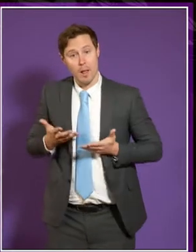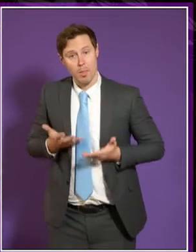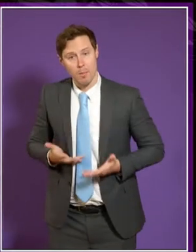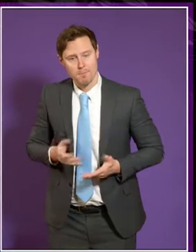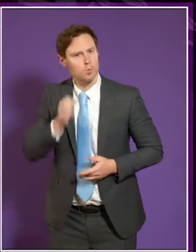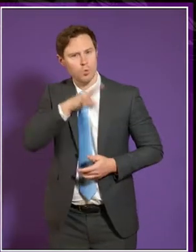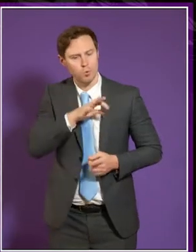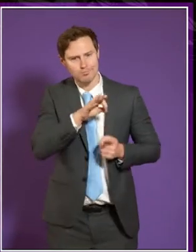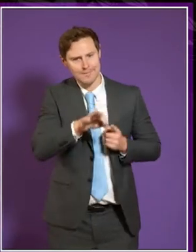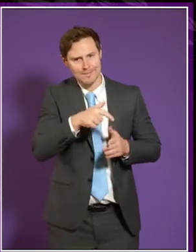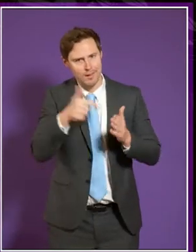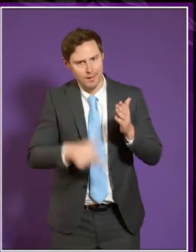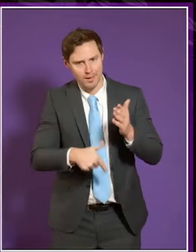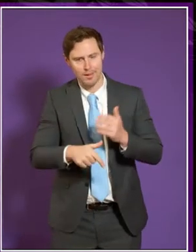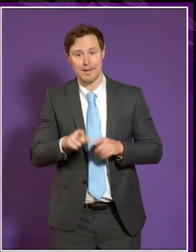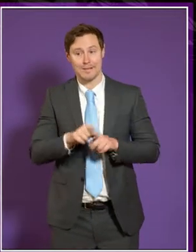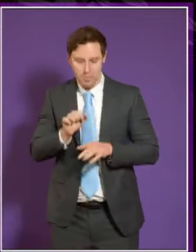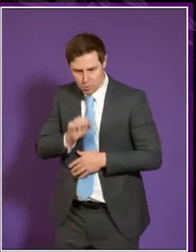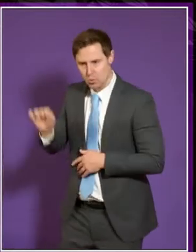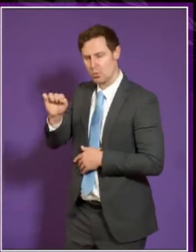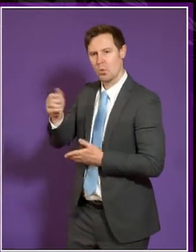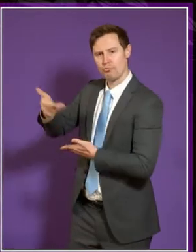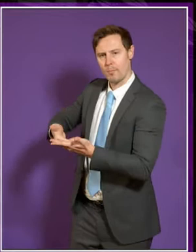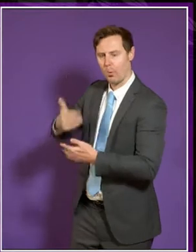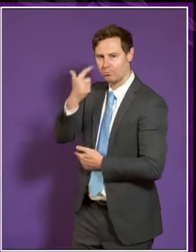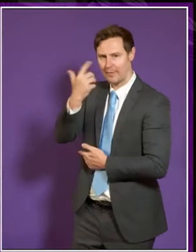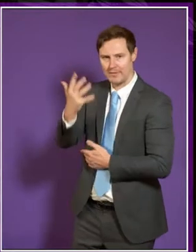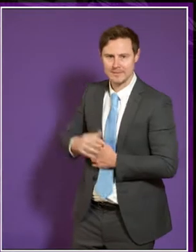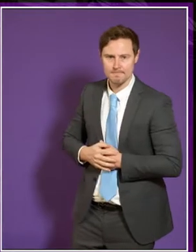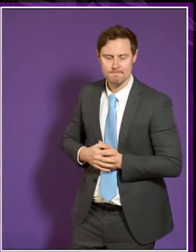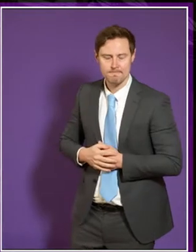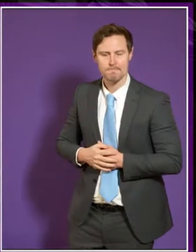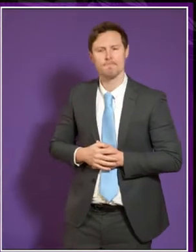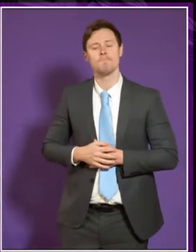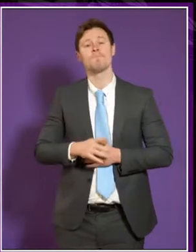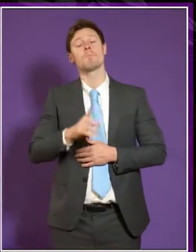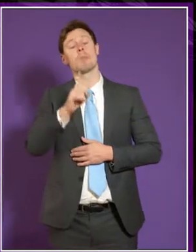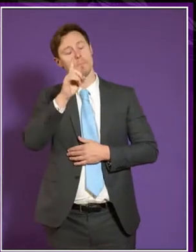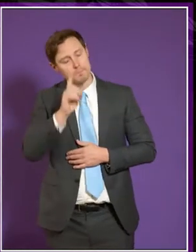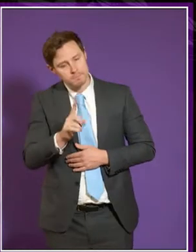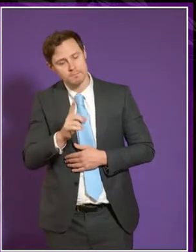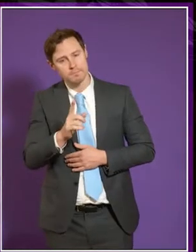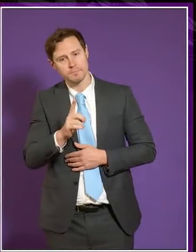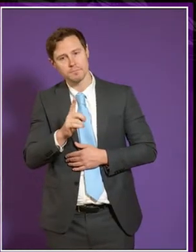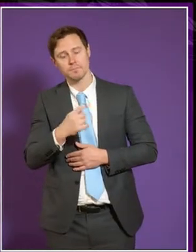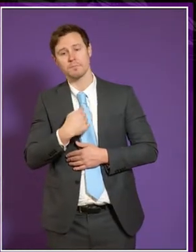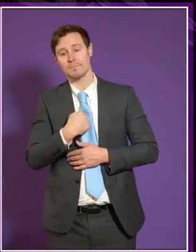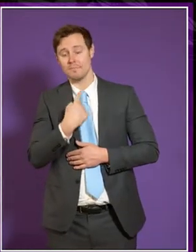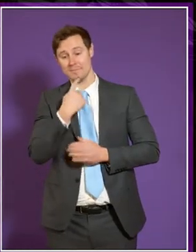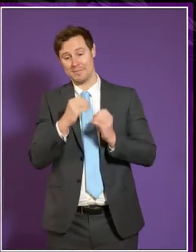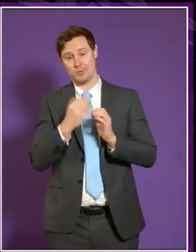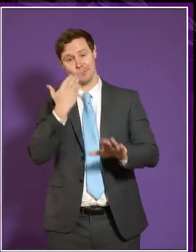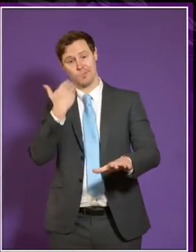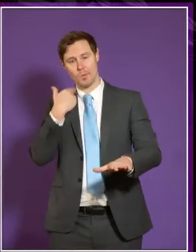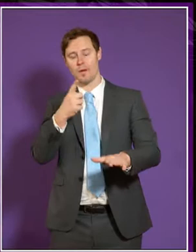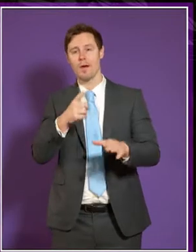detail, not as much detail as your report inevitably did. Having said that, I mentioned earlier the